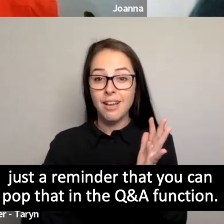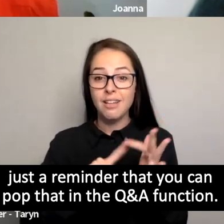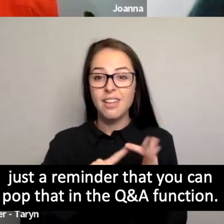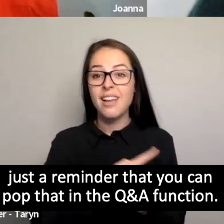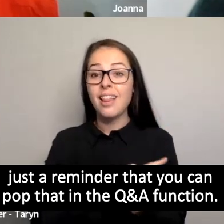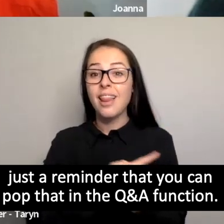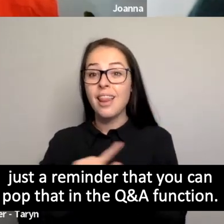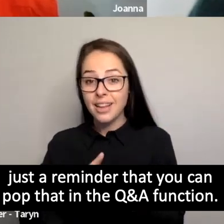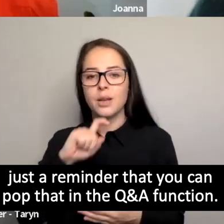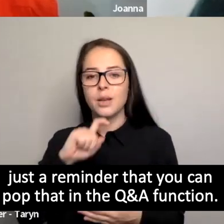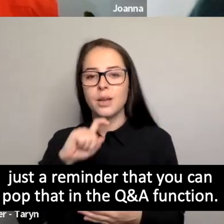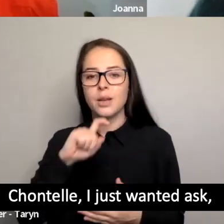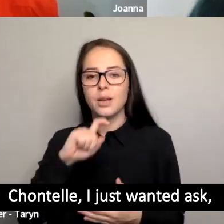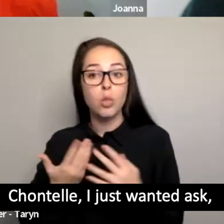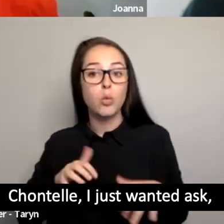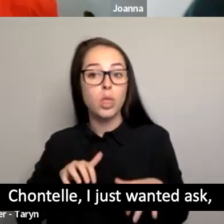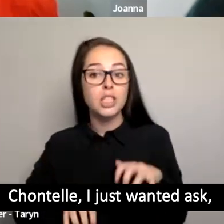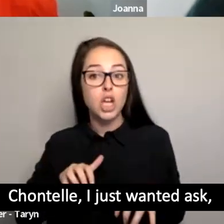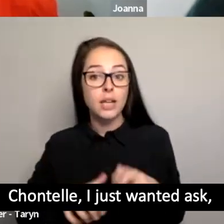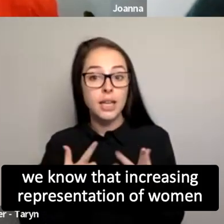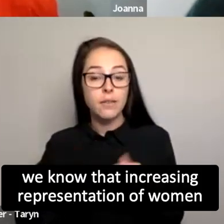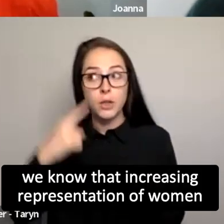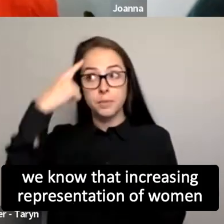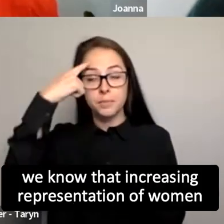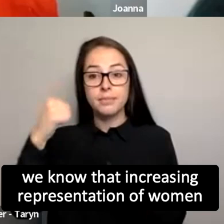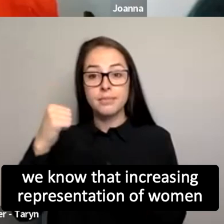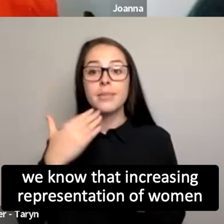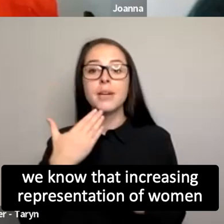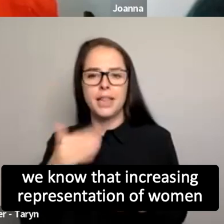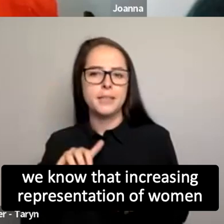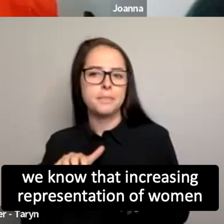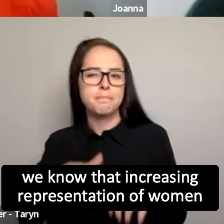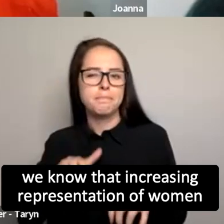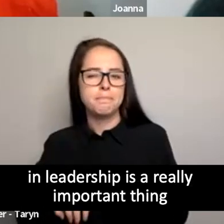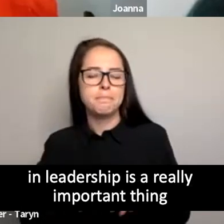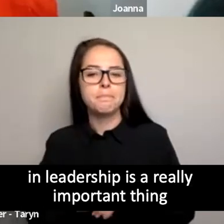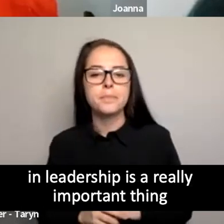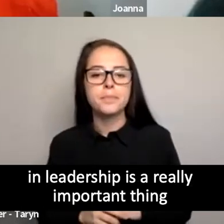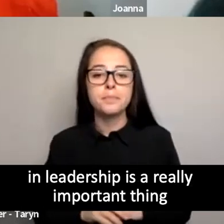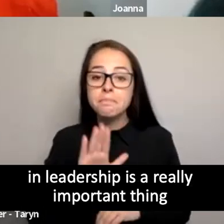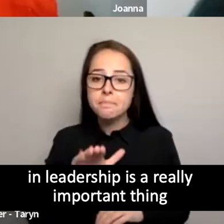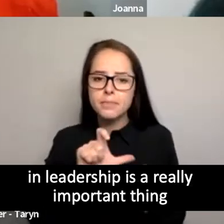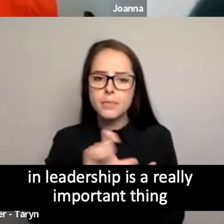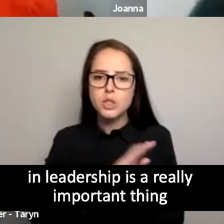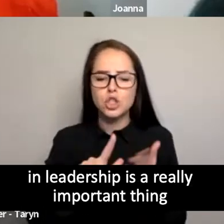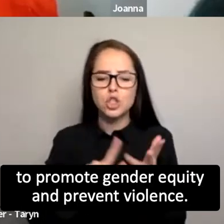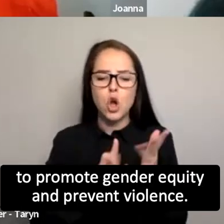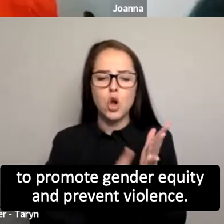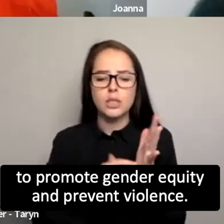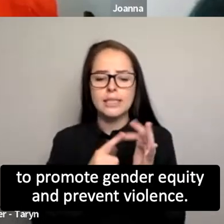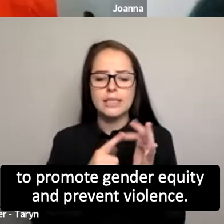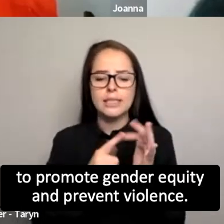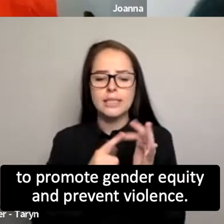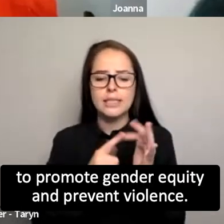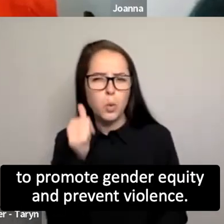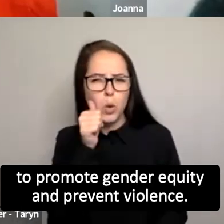the Q&A function. Chantel, I just wanted to ask, we know that increasing representation of women in leadership is a really important thing to